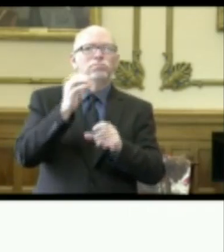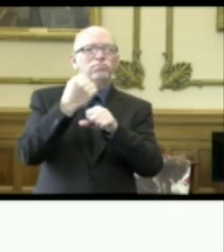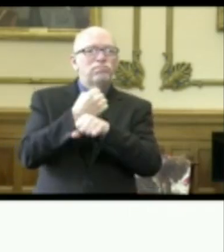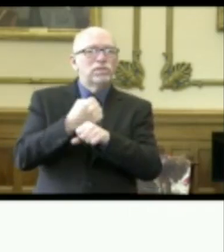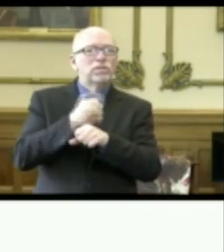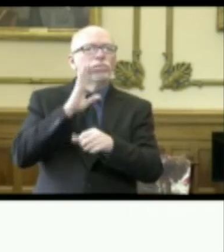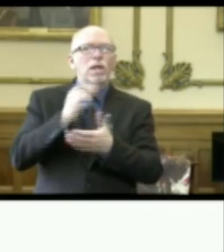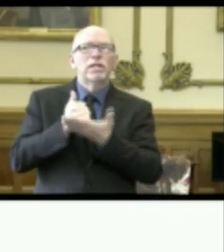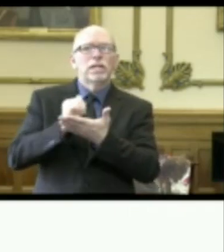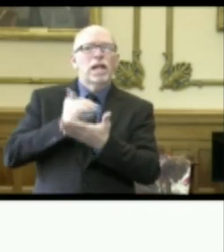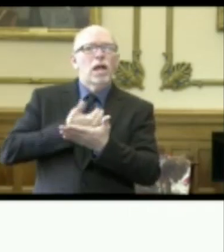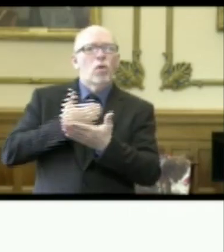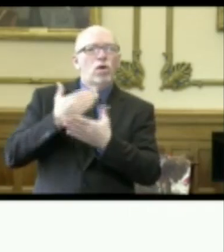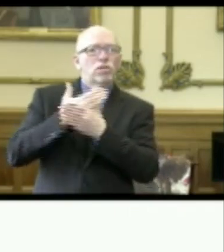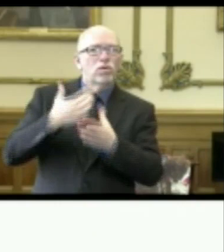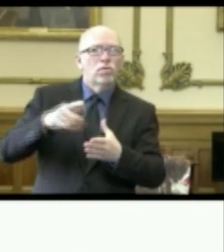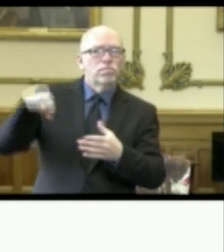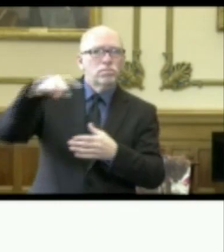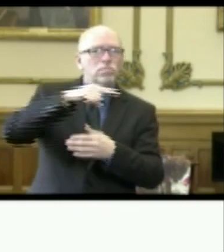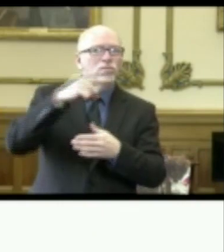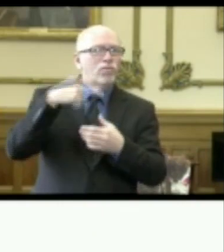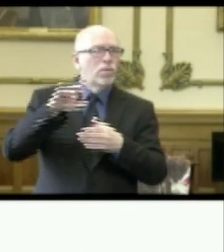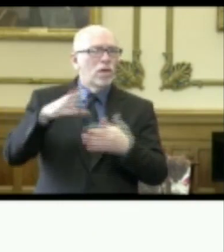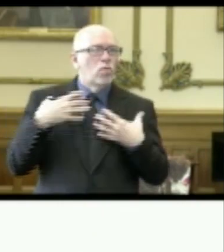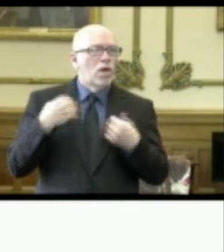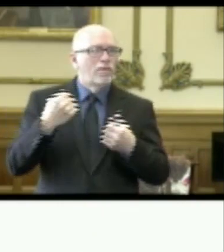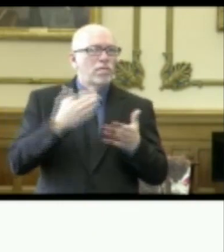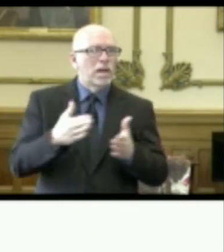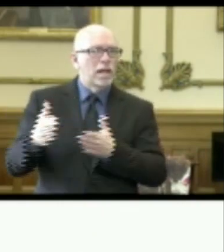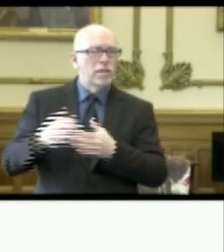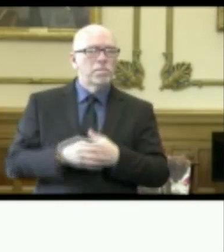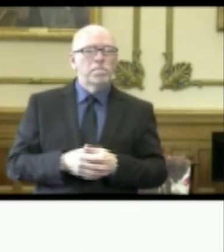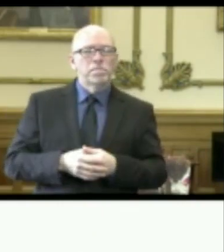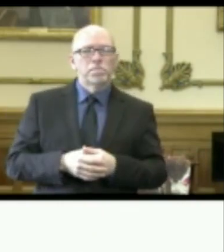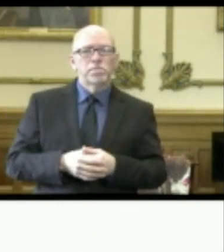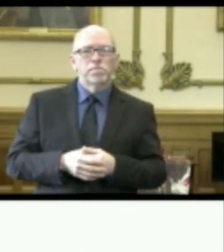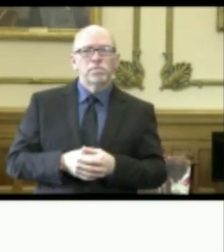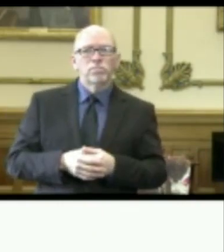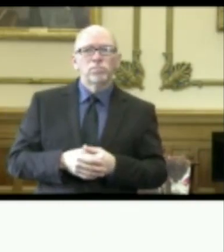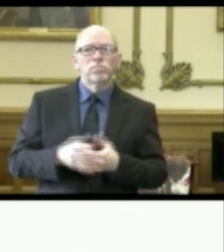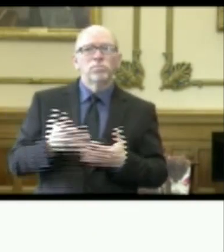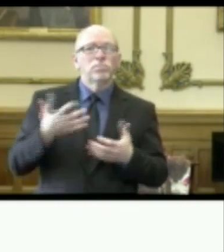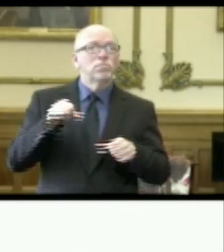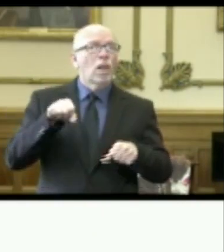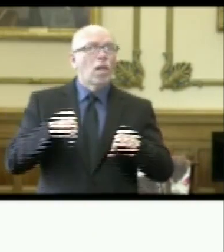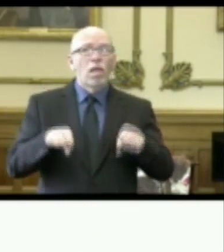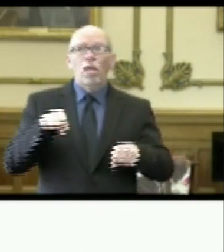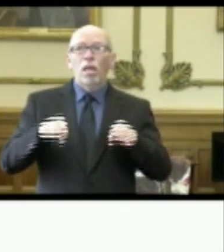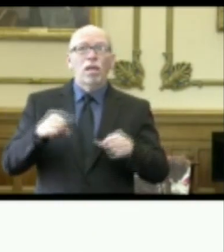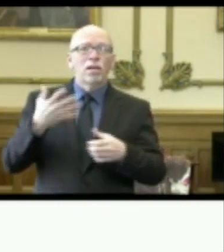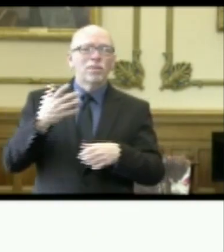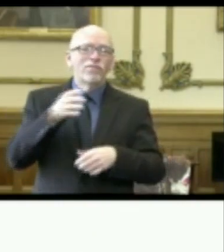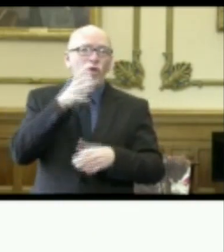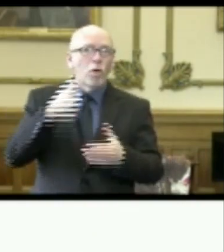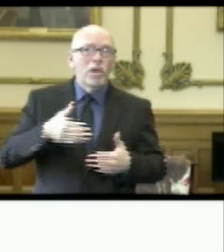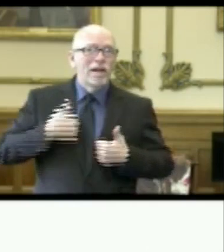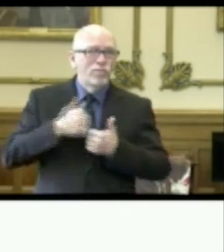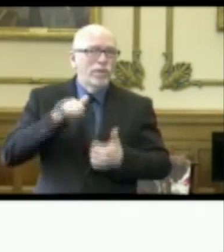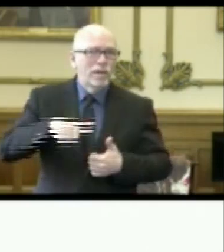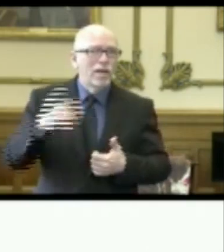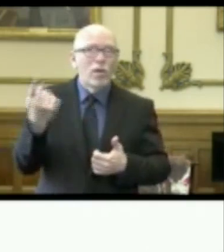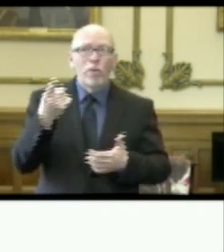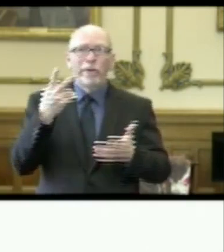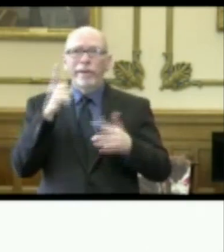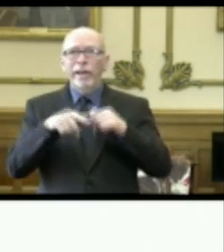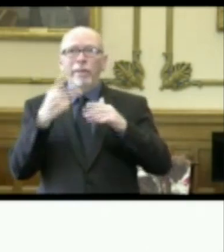statewide partners in their recovery planning. Uncertainty is not new for our farmers, and they are charging ahead